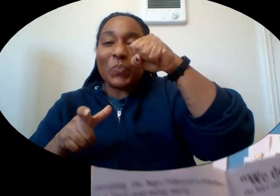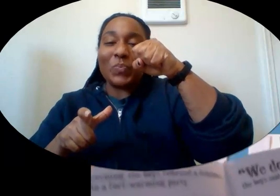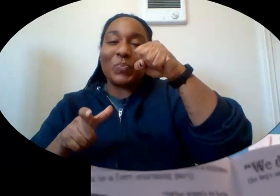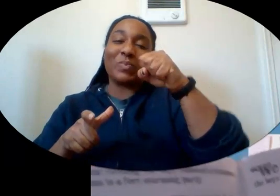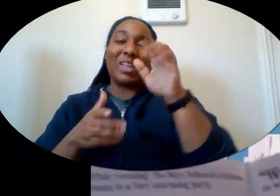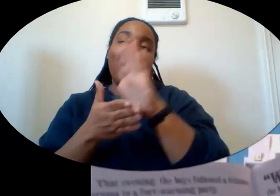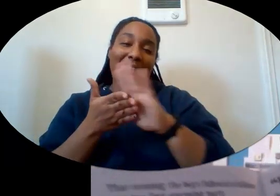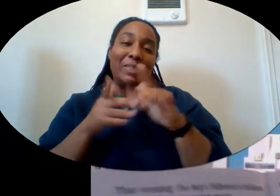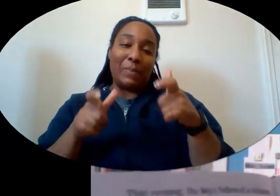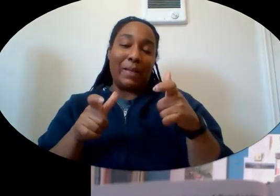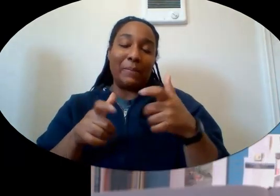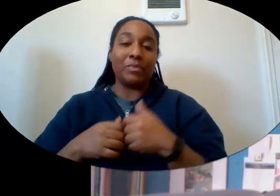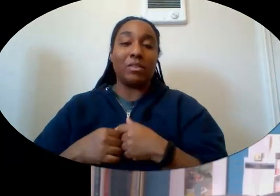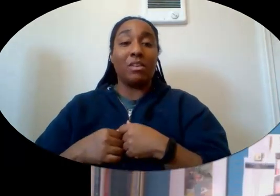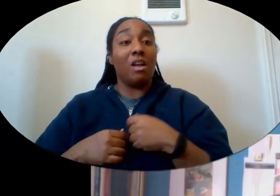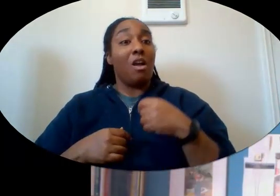do, the boys said.